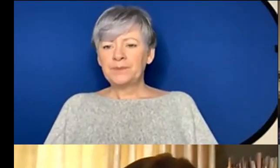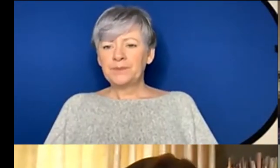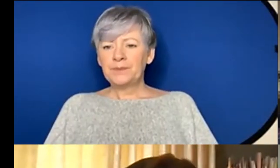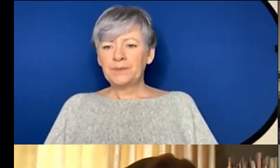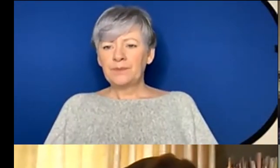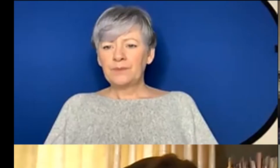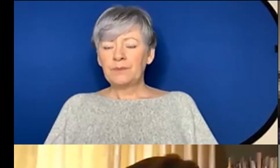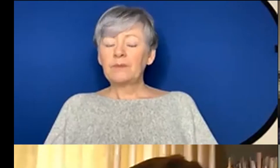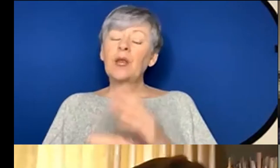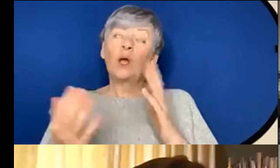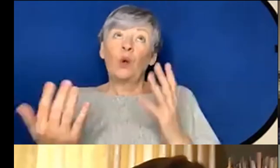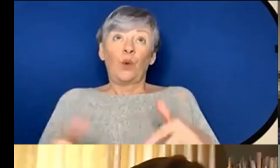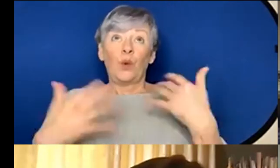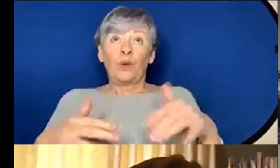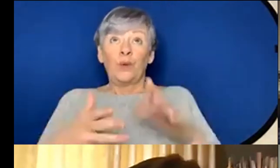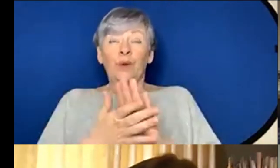wow